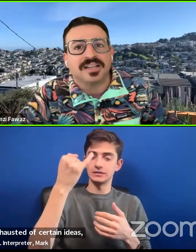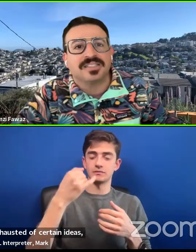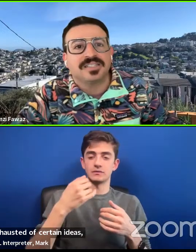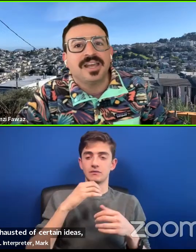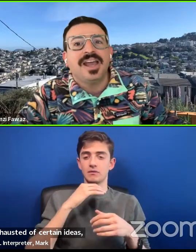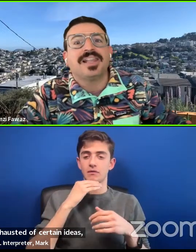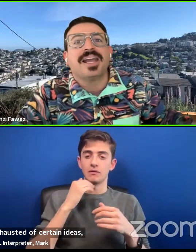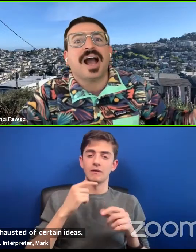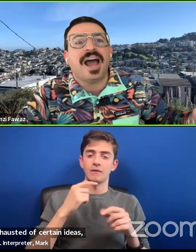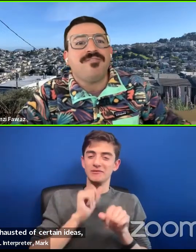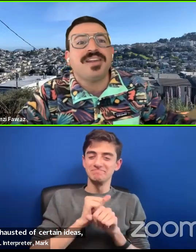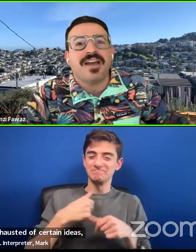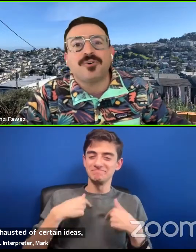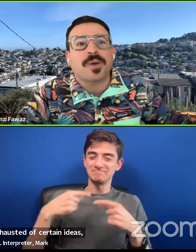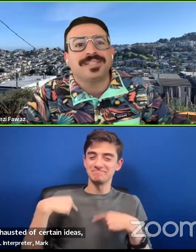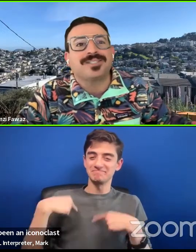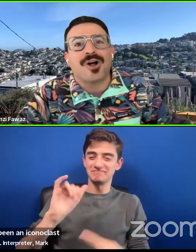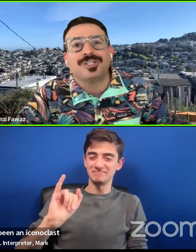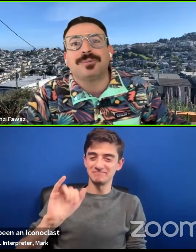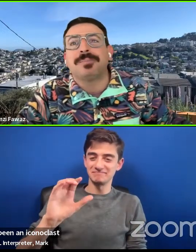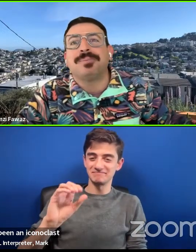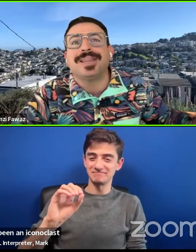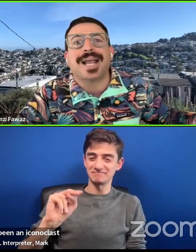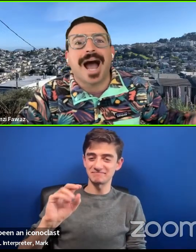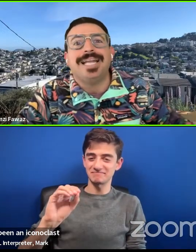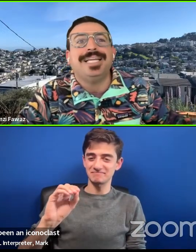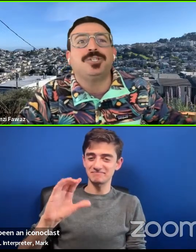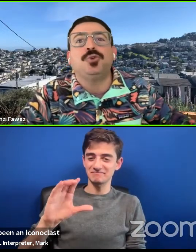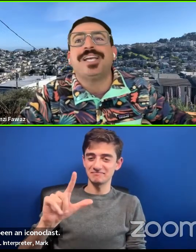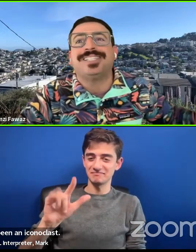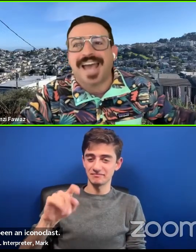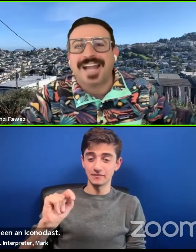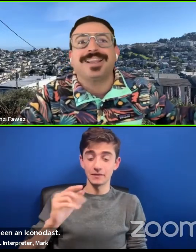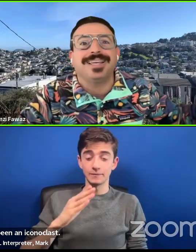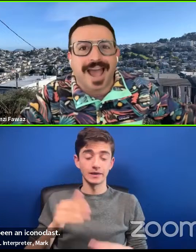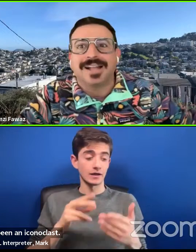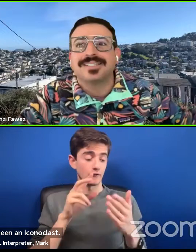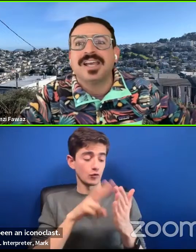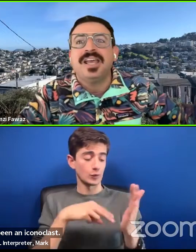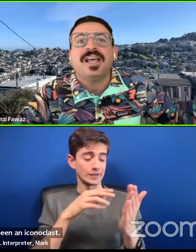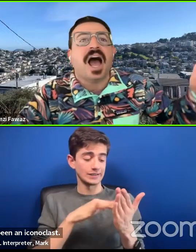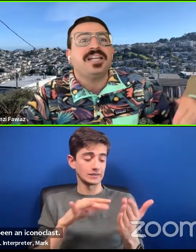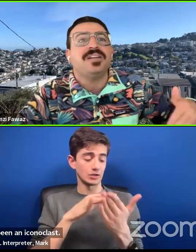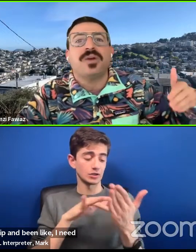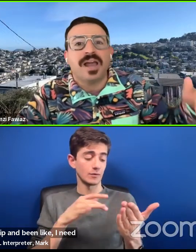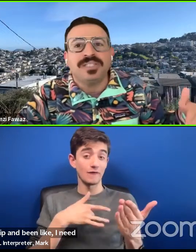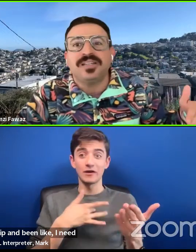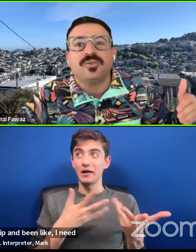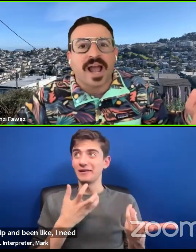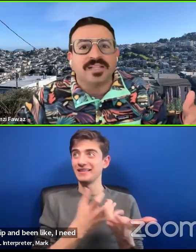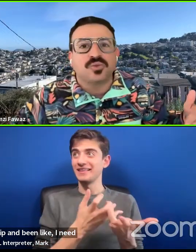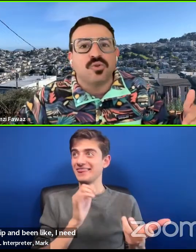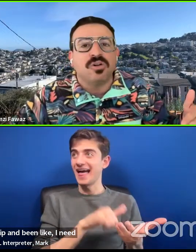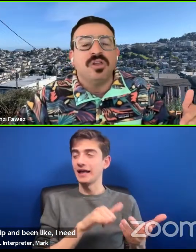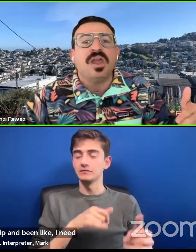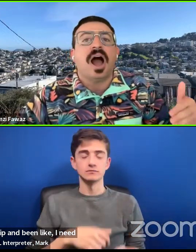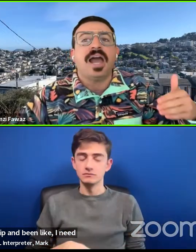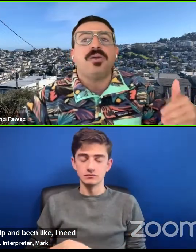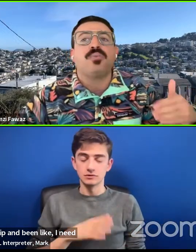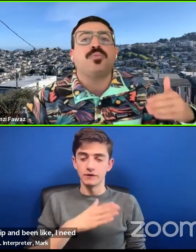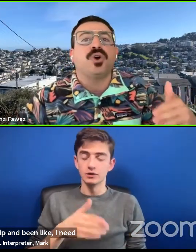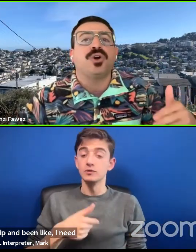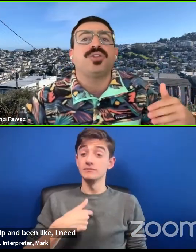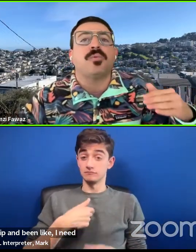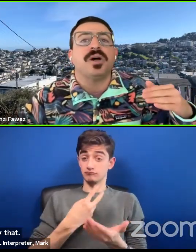iconoclast. Like I've never read scholarship and been like, I need to do exactly that. I didn't, when I was in grad school,